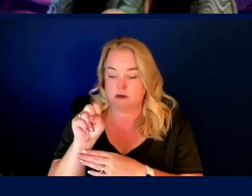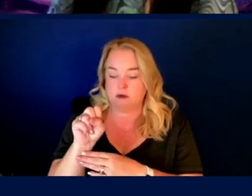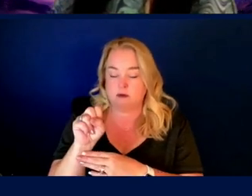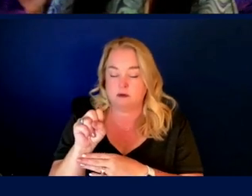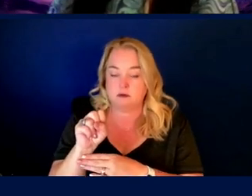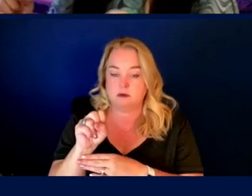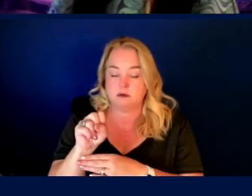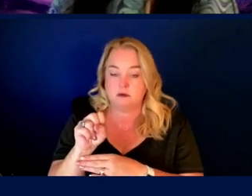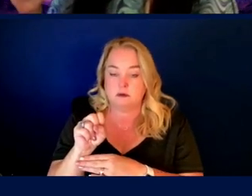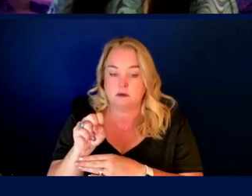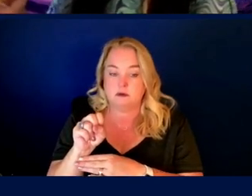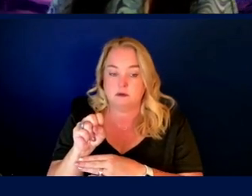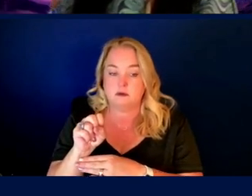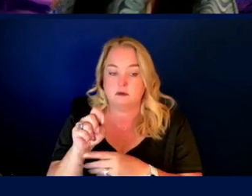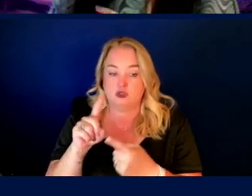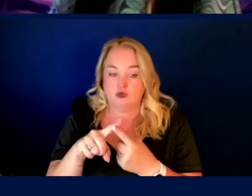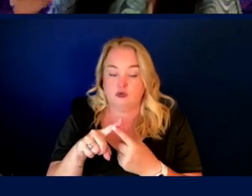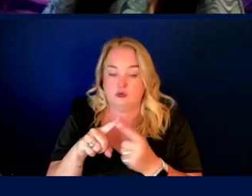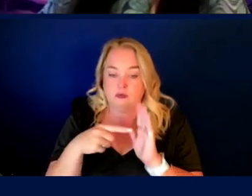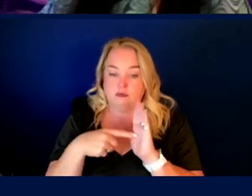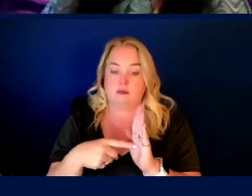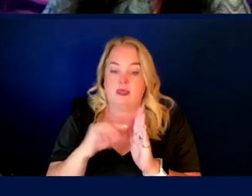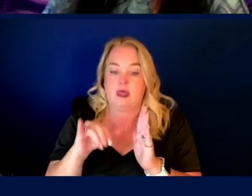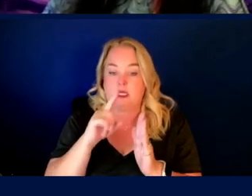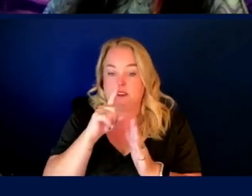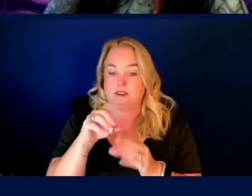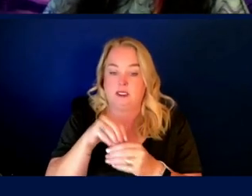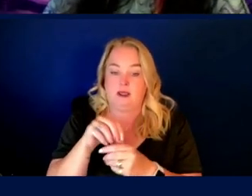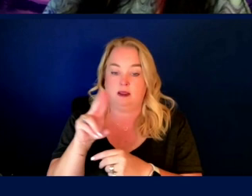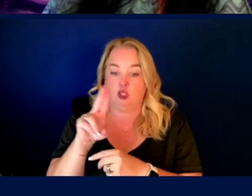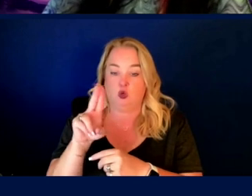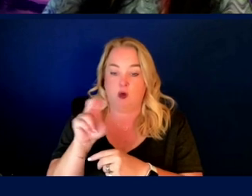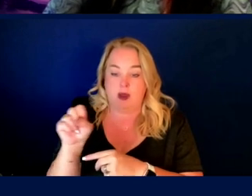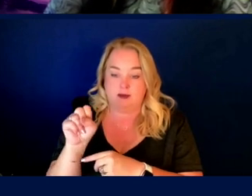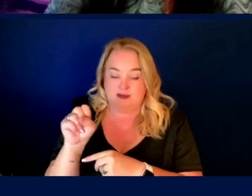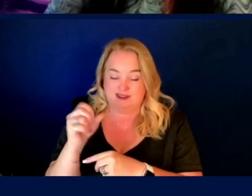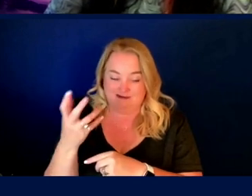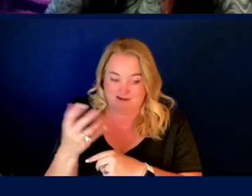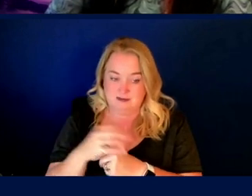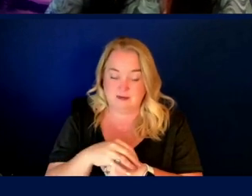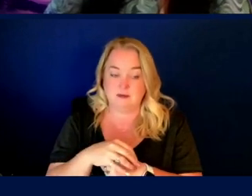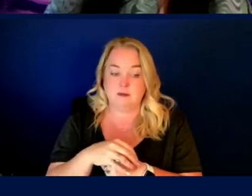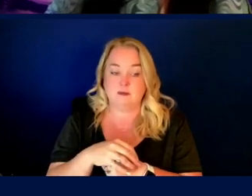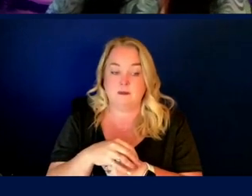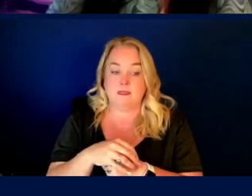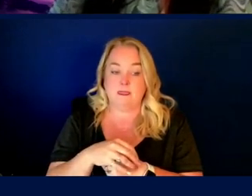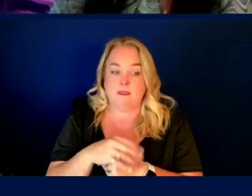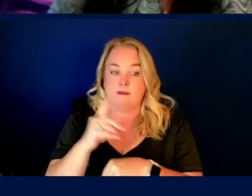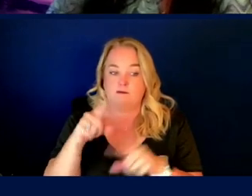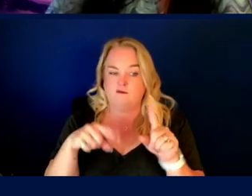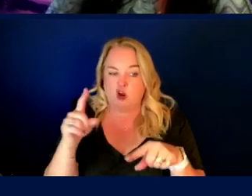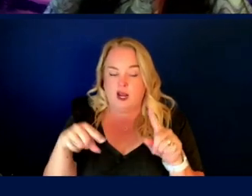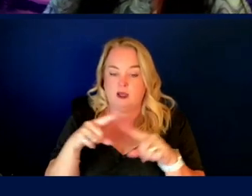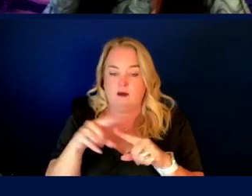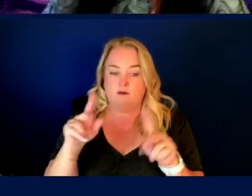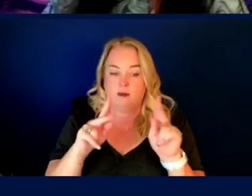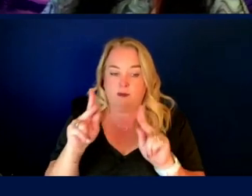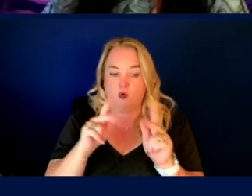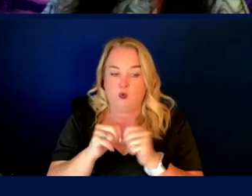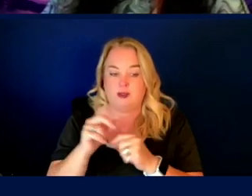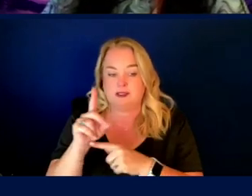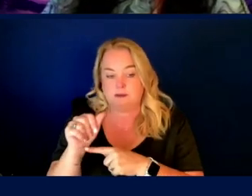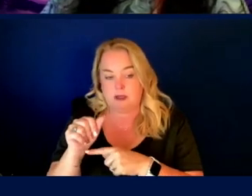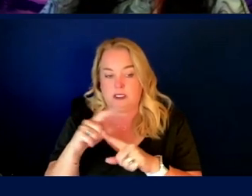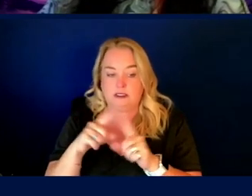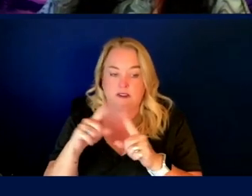potentially also nodding to the fact that this is also in the U S maybe, maybe that's an intention there. Um, and a variety of, uh, folks with different disabilities,